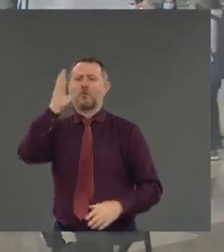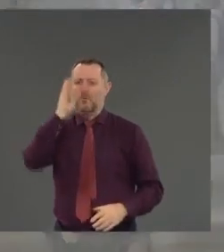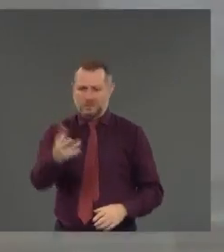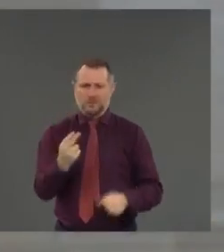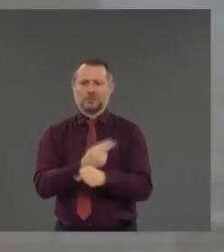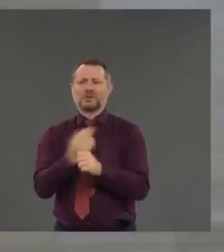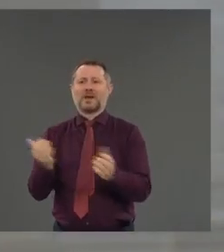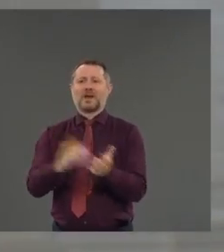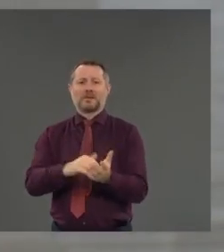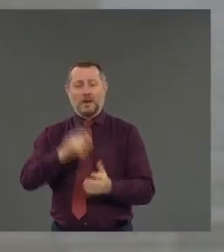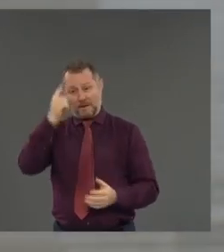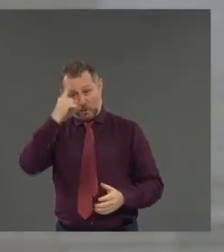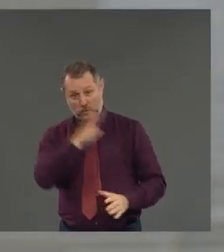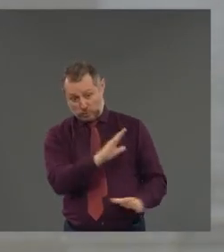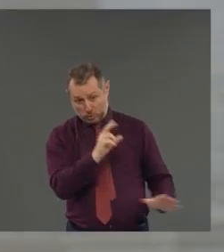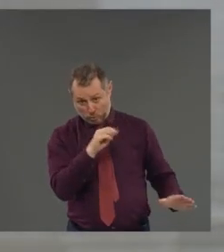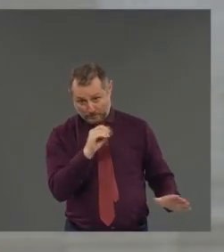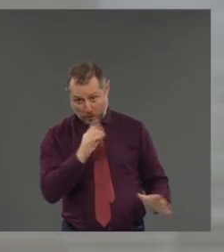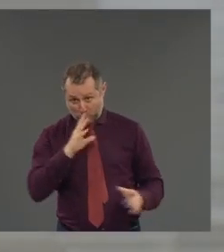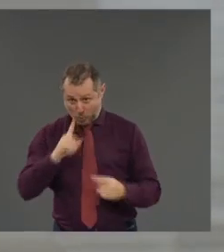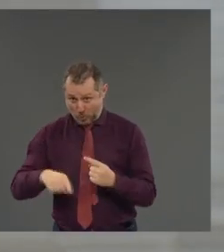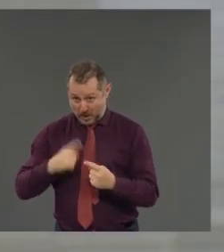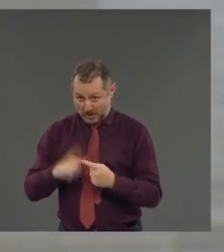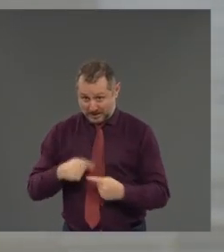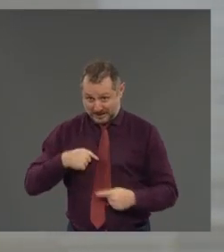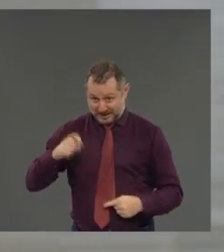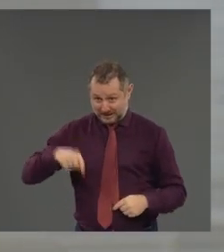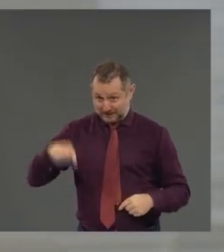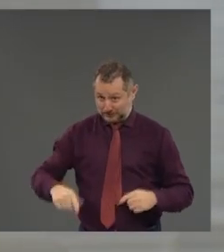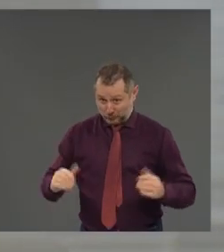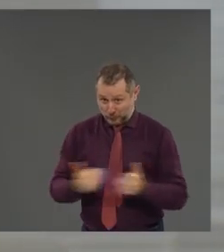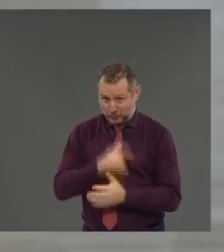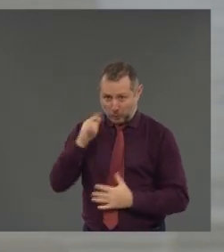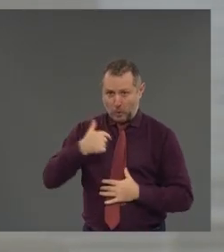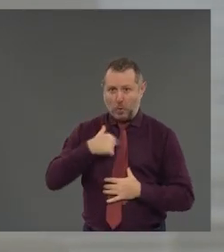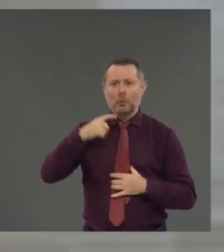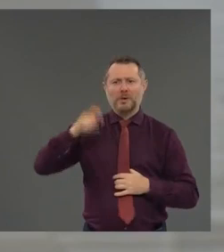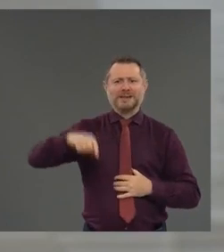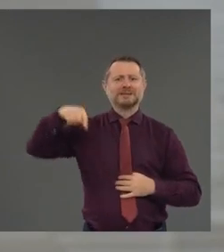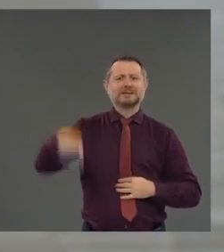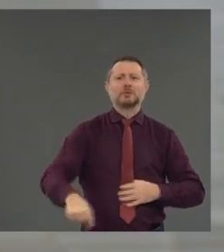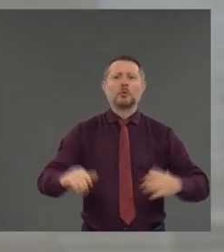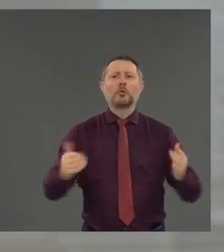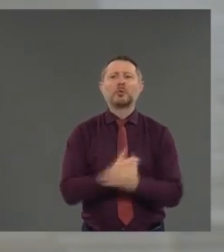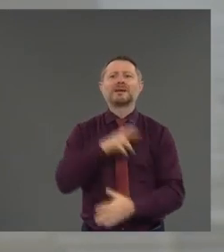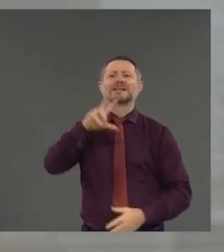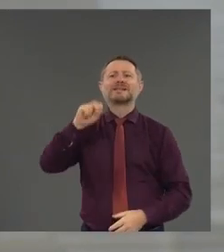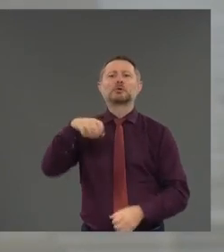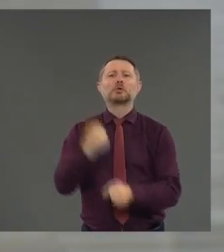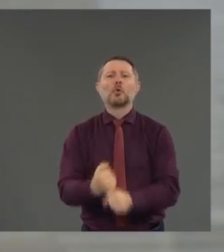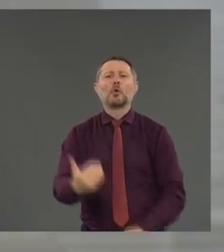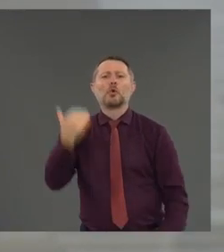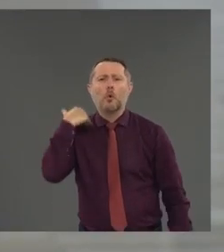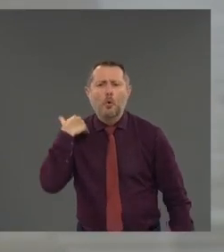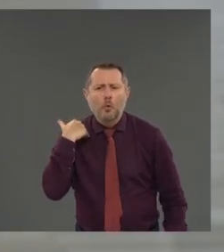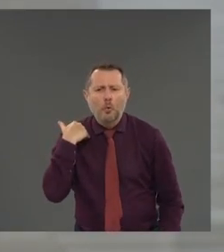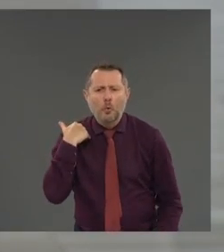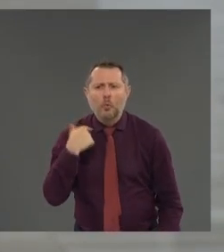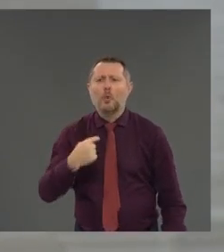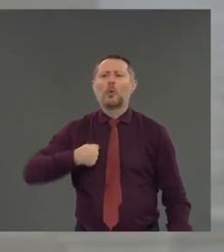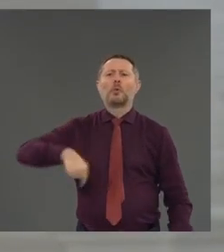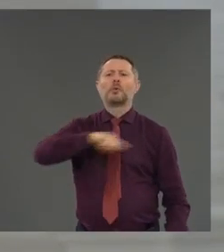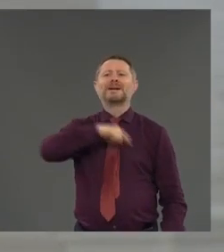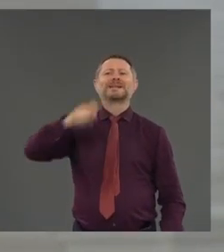When will this be needed? This was needed 30 years ago and 20 years ago